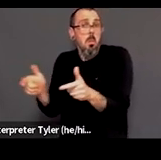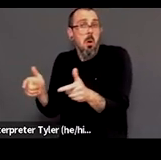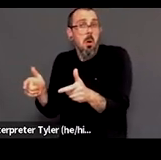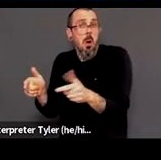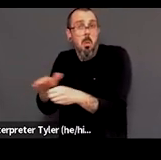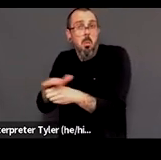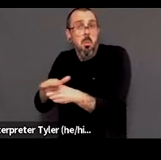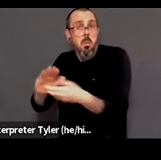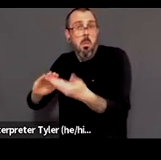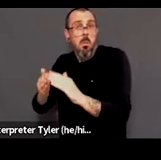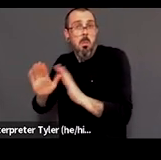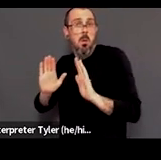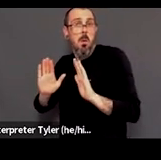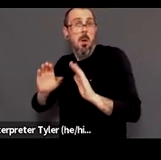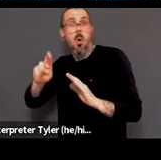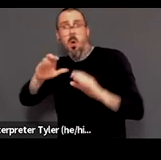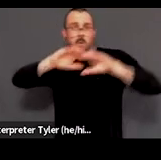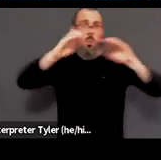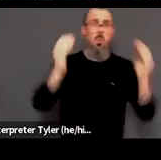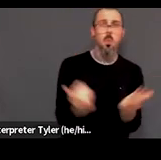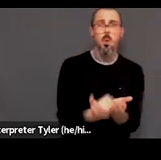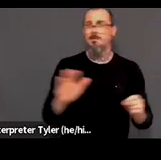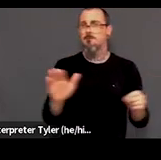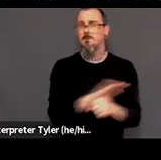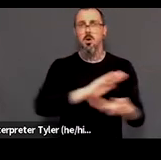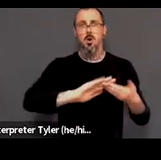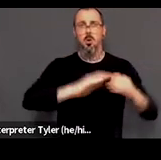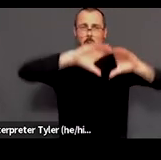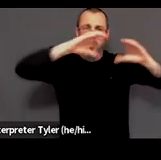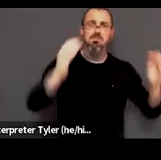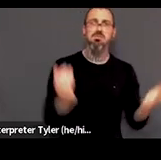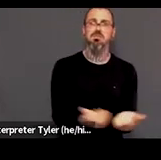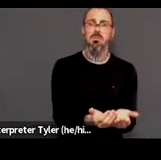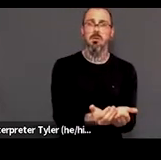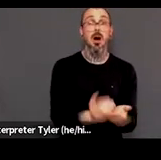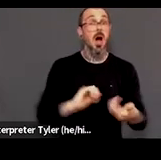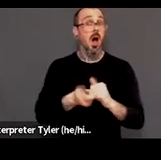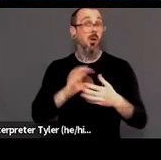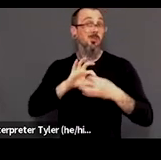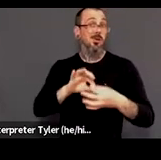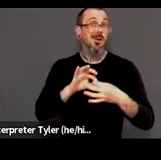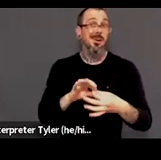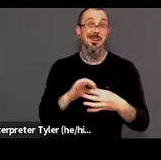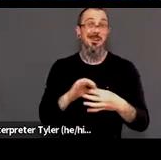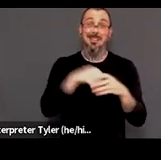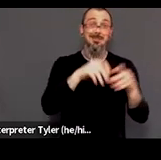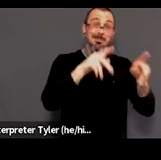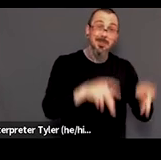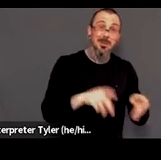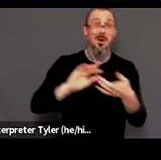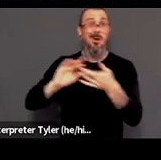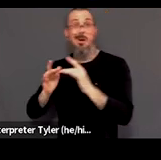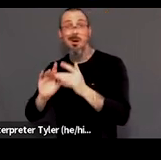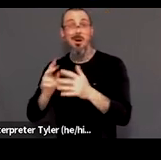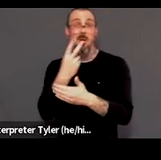population connection connections can be in person virtual or online depending on accessibility and what